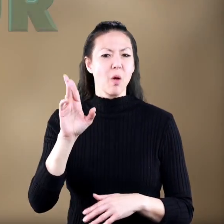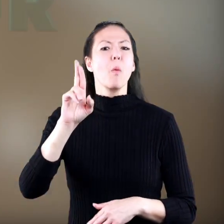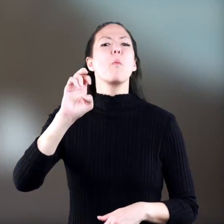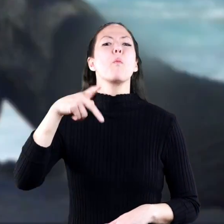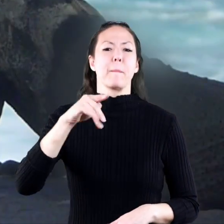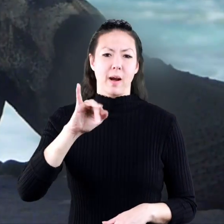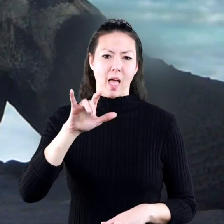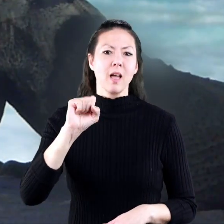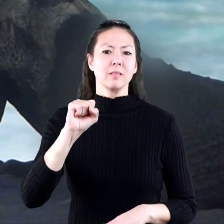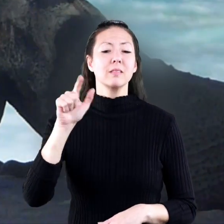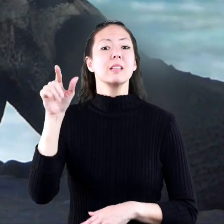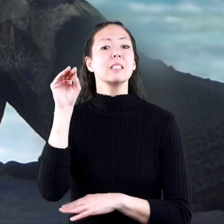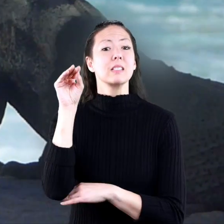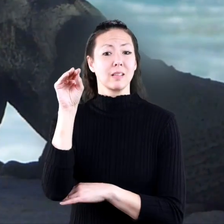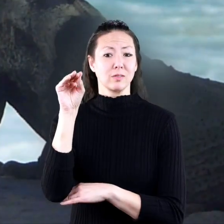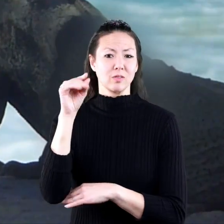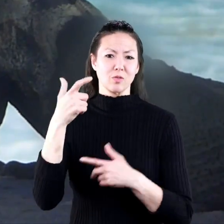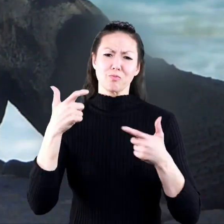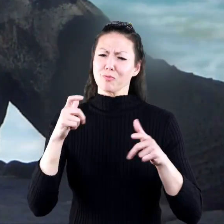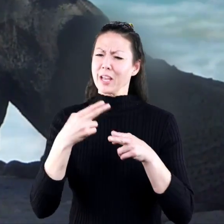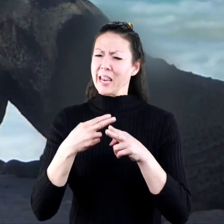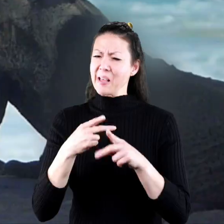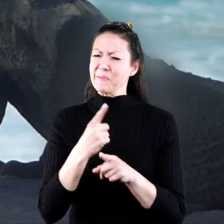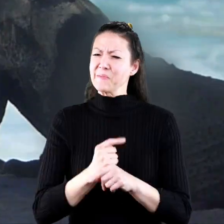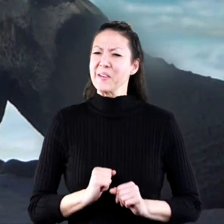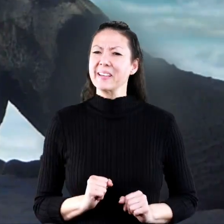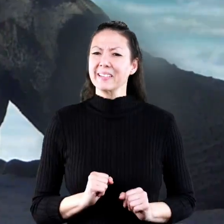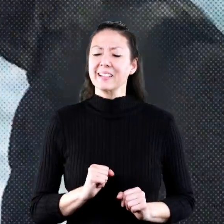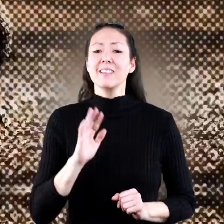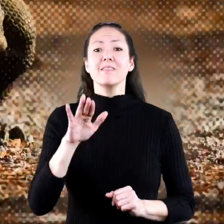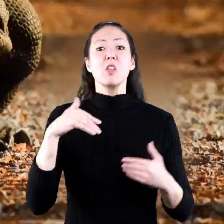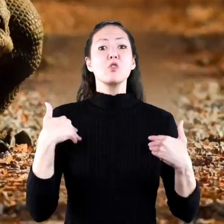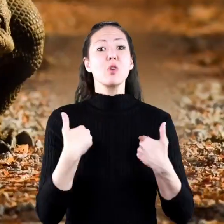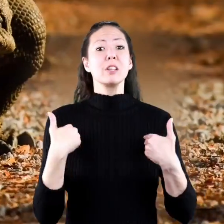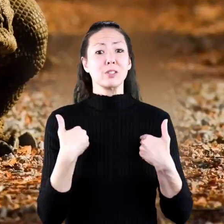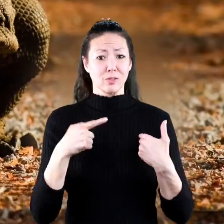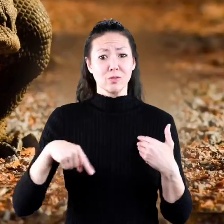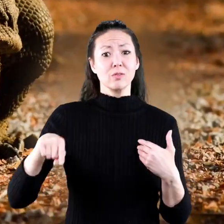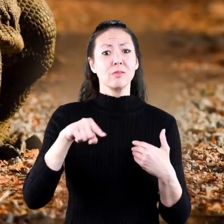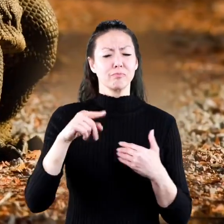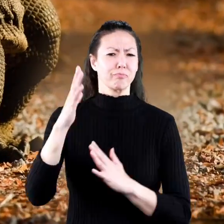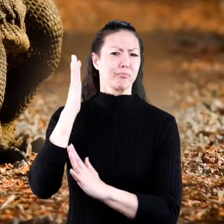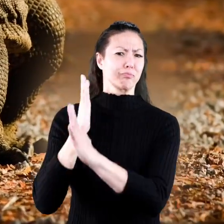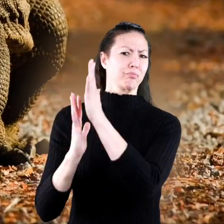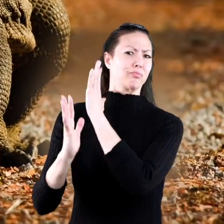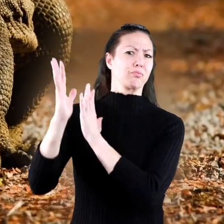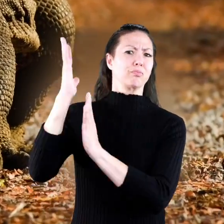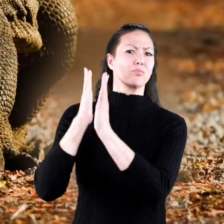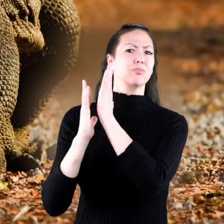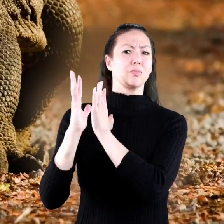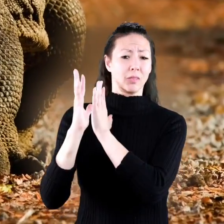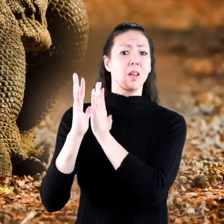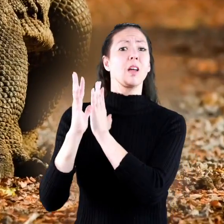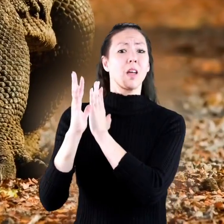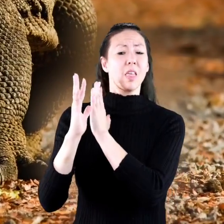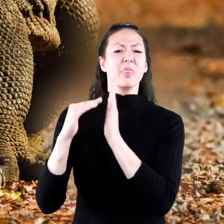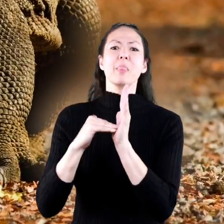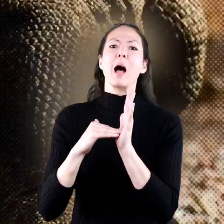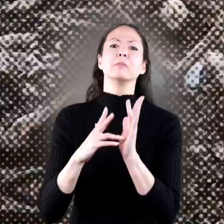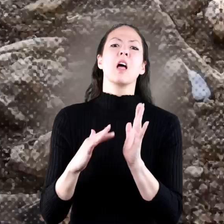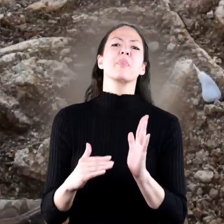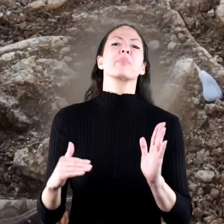lizards they were reptiles i think dinosaur is a great name for these creatures that lived so long ago